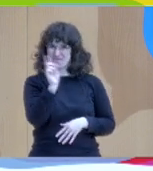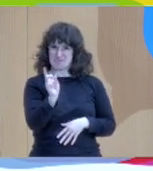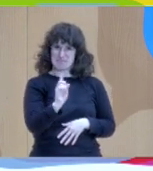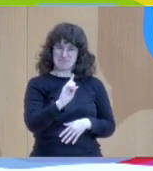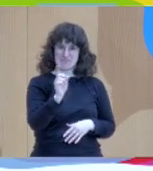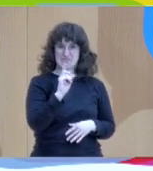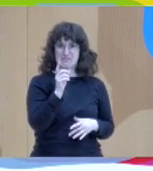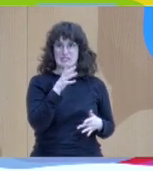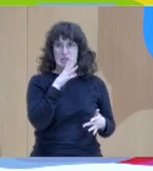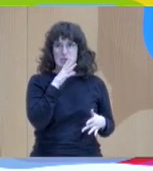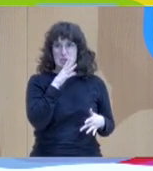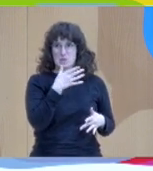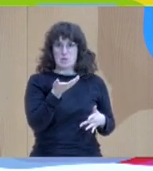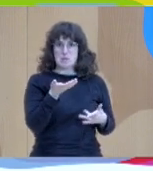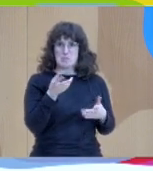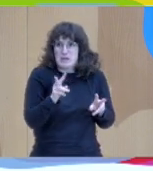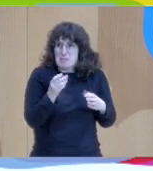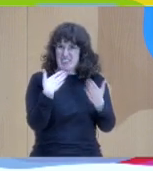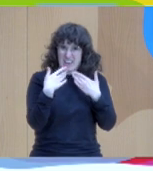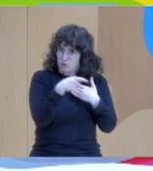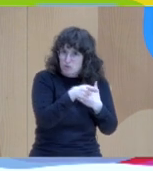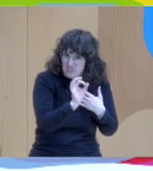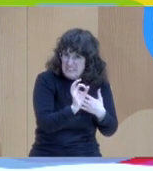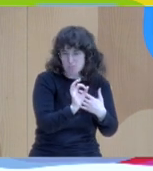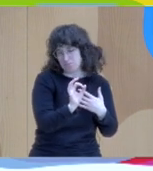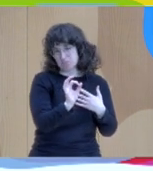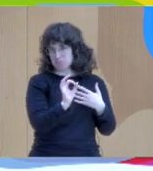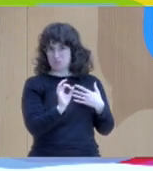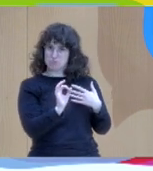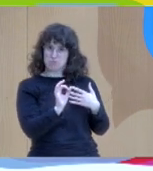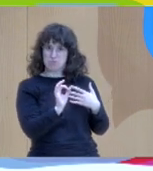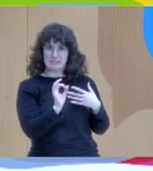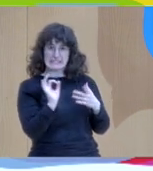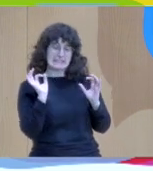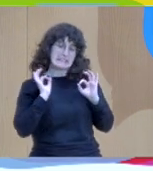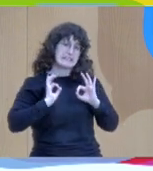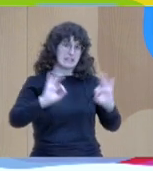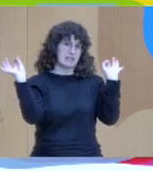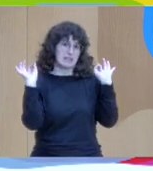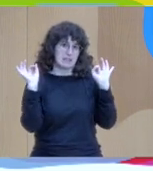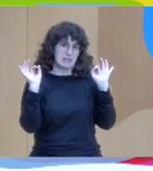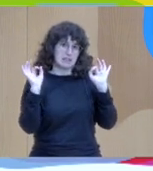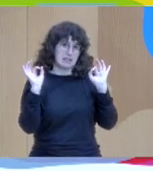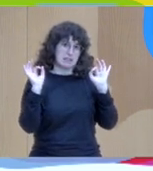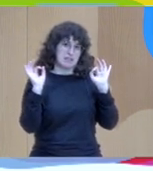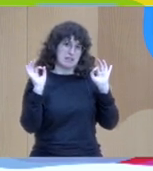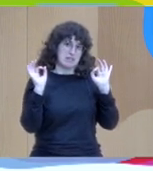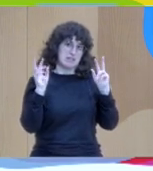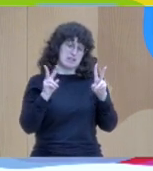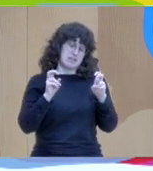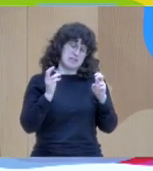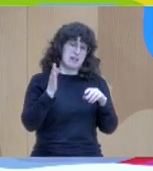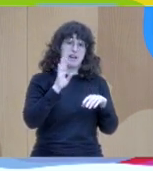And especially, my colleague and friend, Jaakko Seikkula, was doing open dialogues. And the